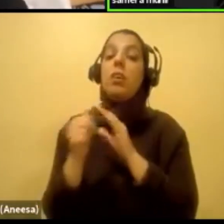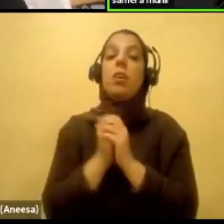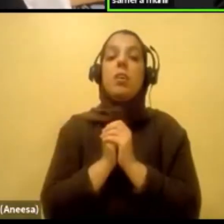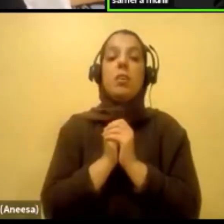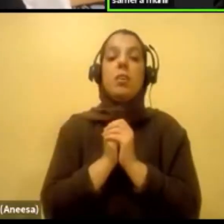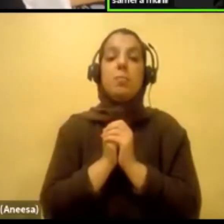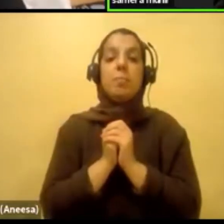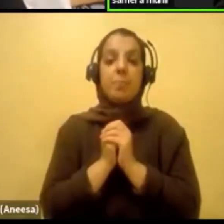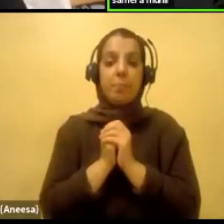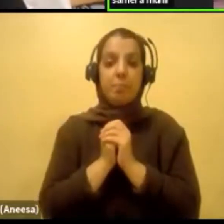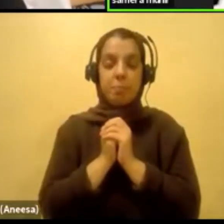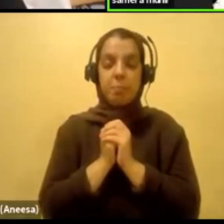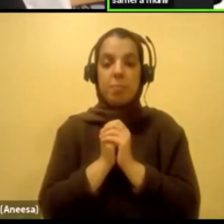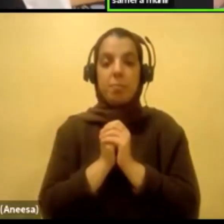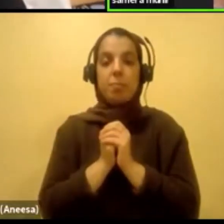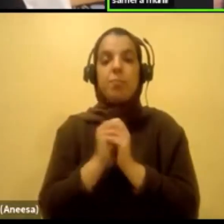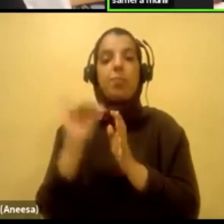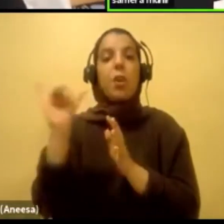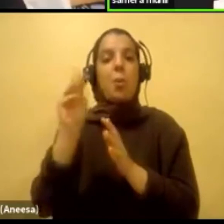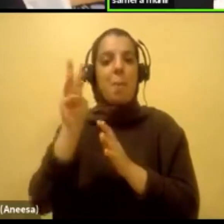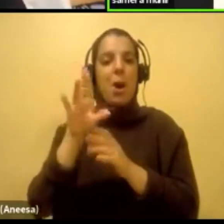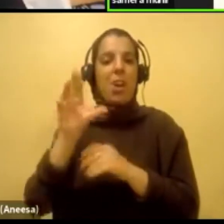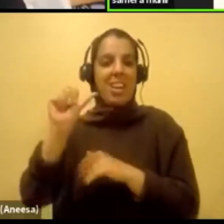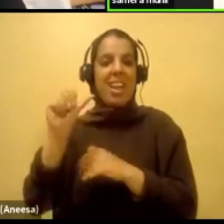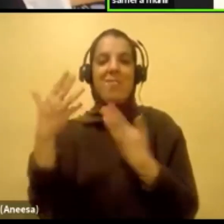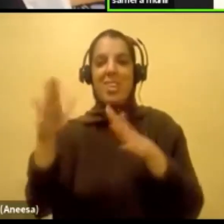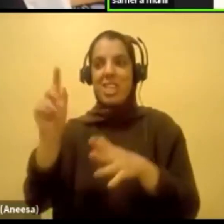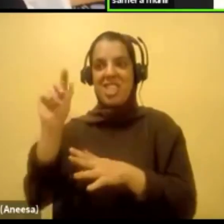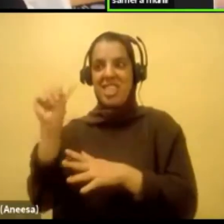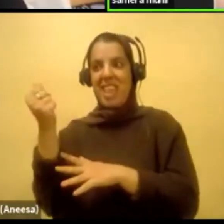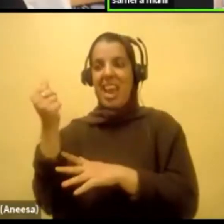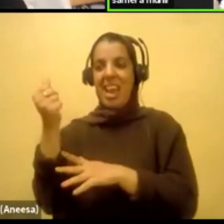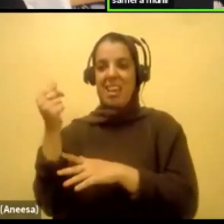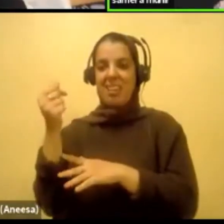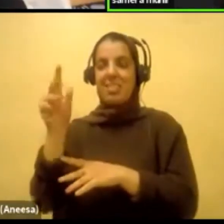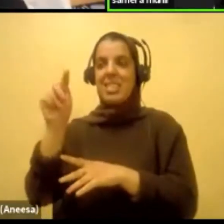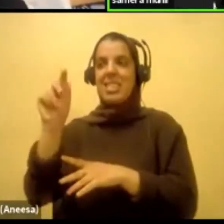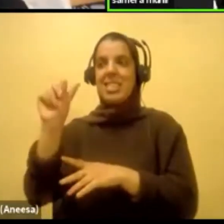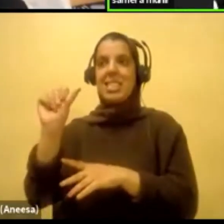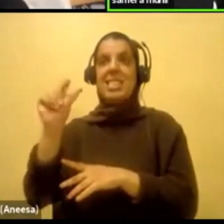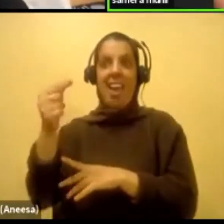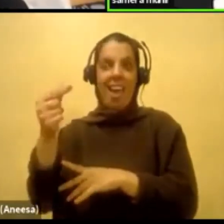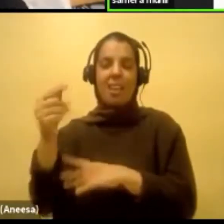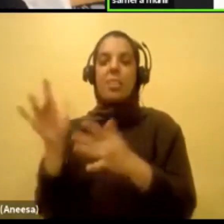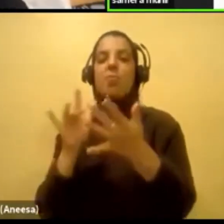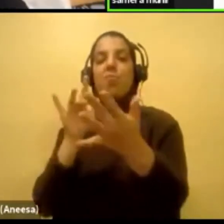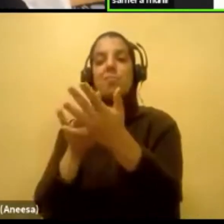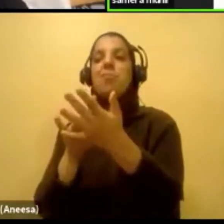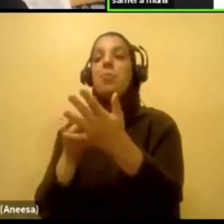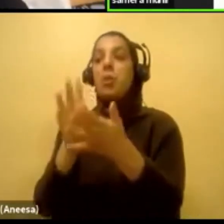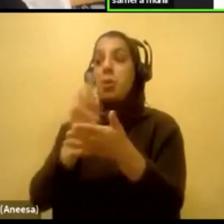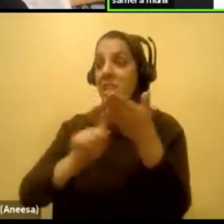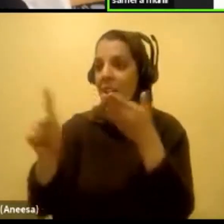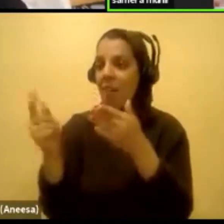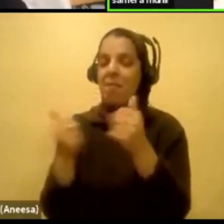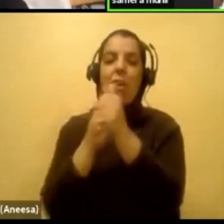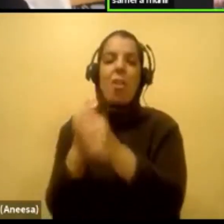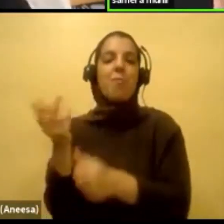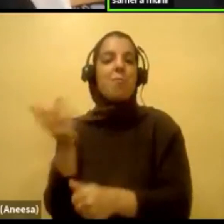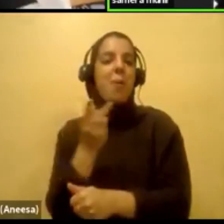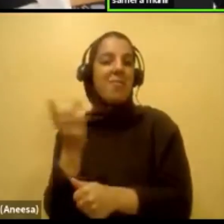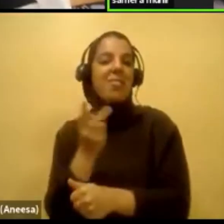We've also tagged Maria on there as well. So it's easy to kind of check out our Insta and hope you guys have a great day.